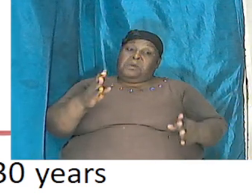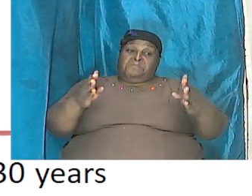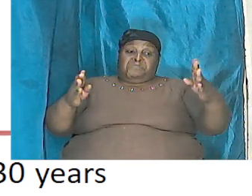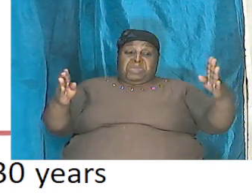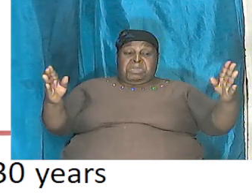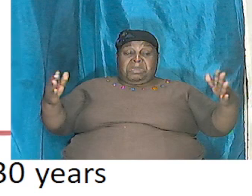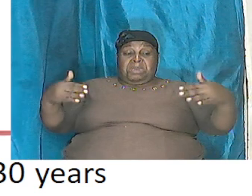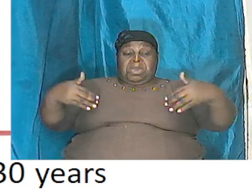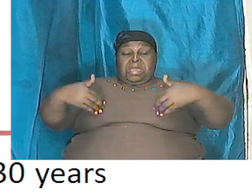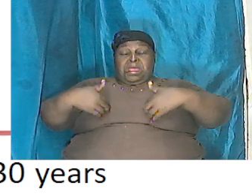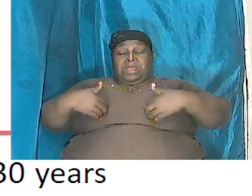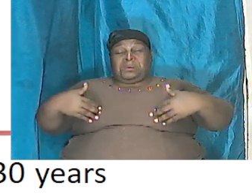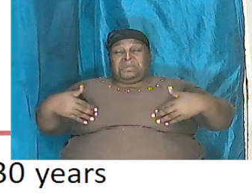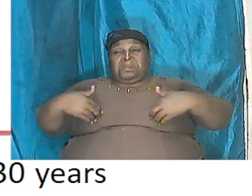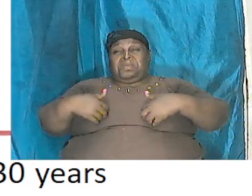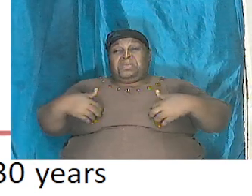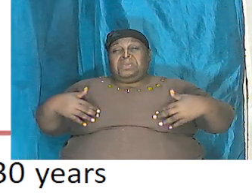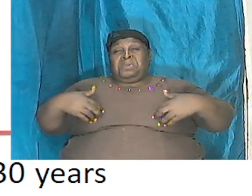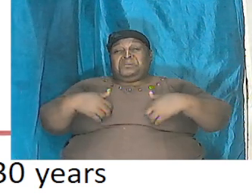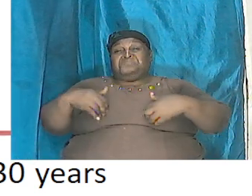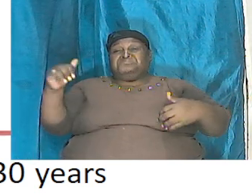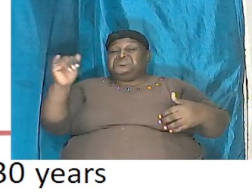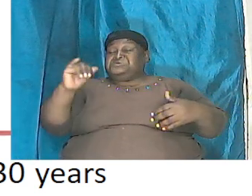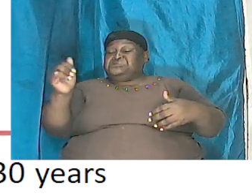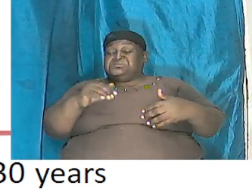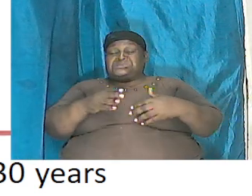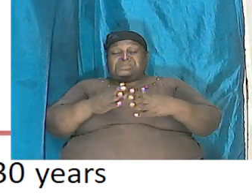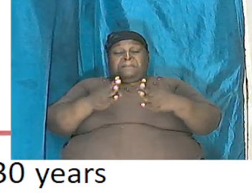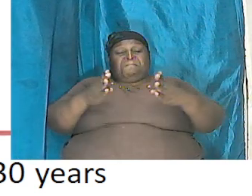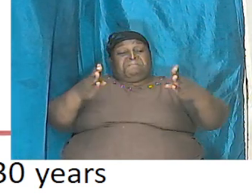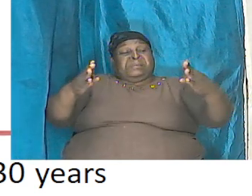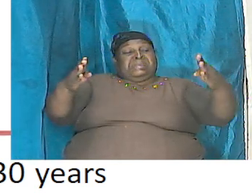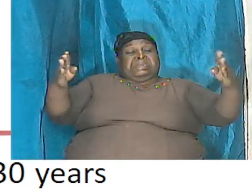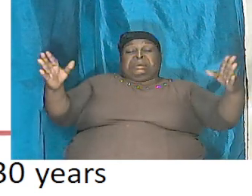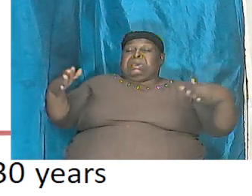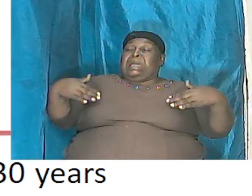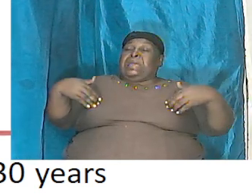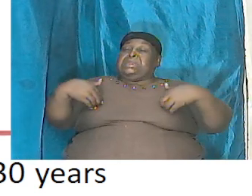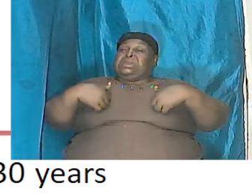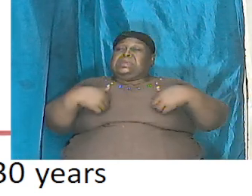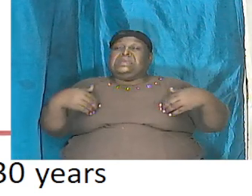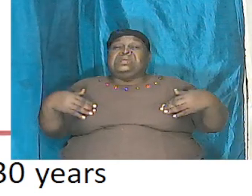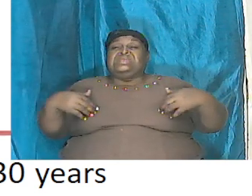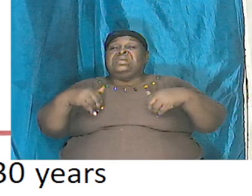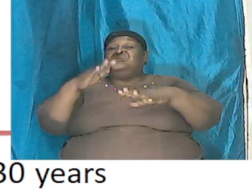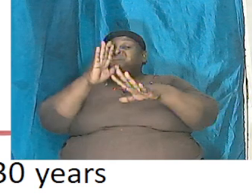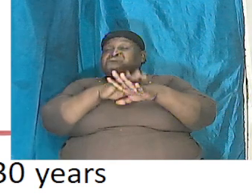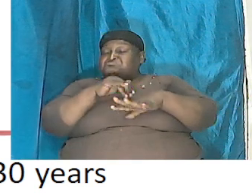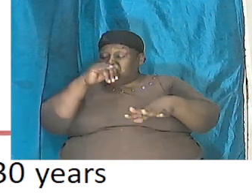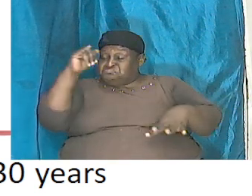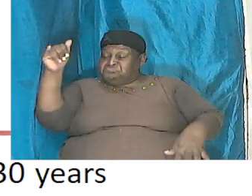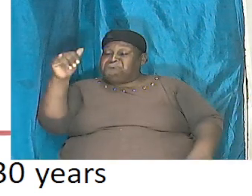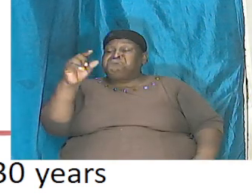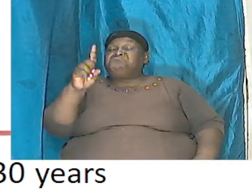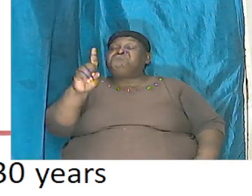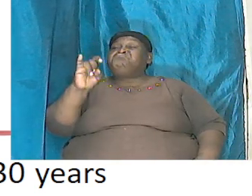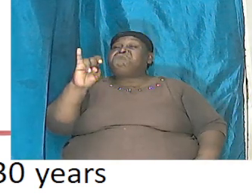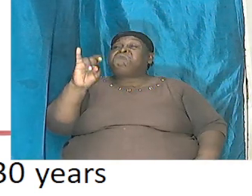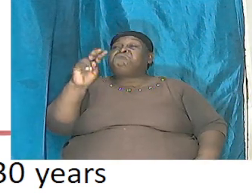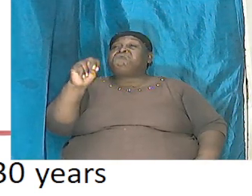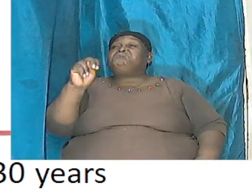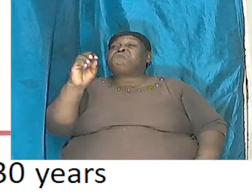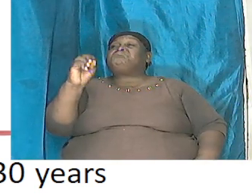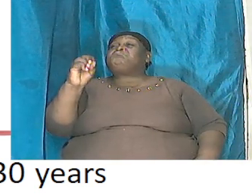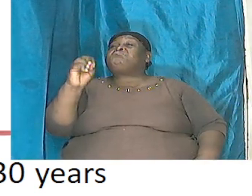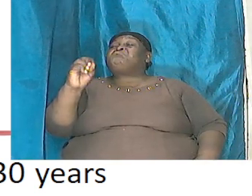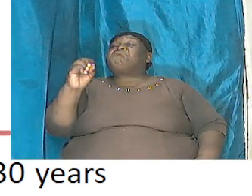the same large massive animal that is called dinosaur it is the